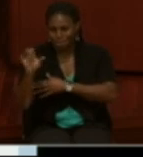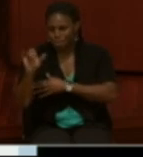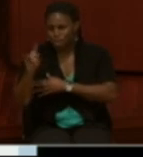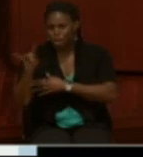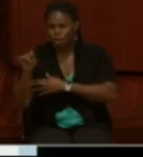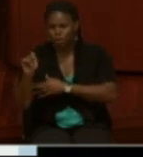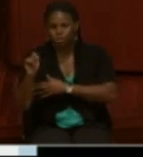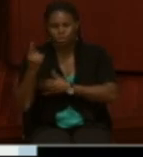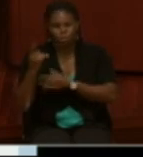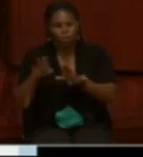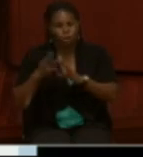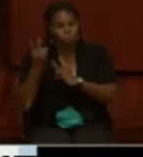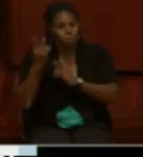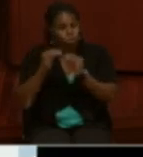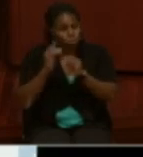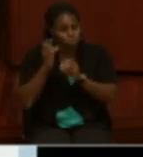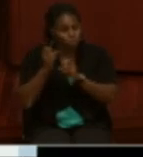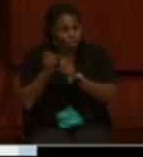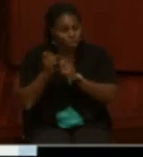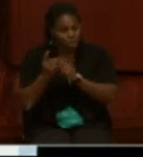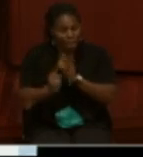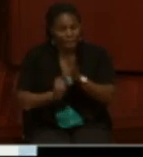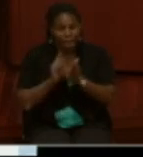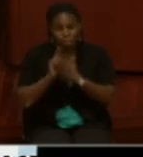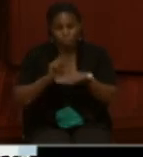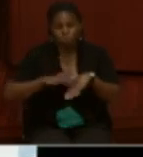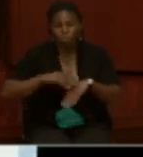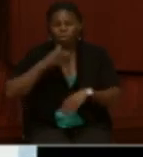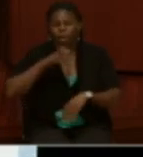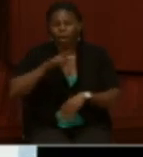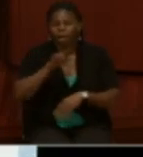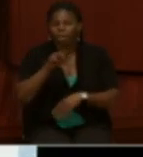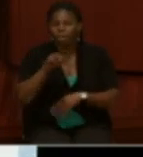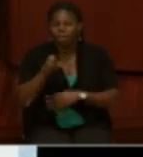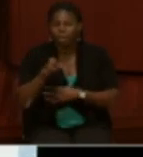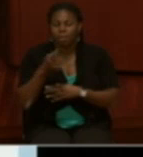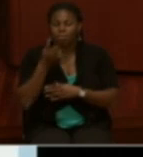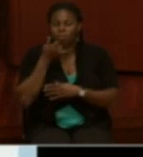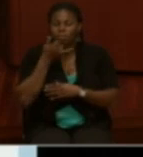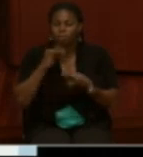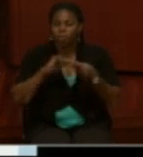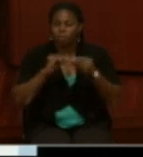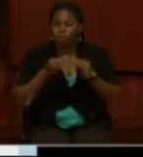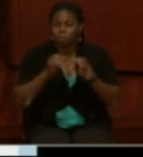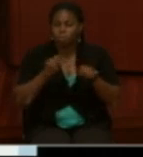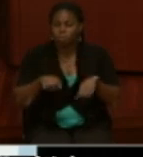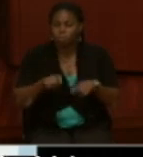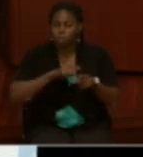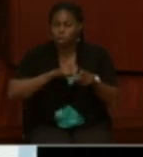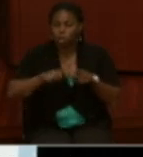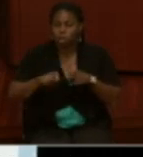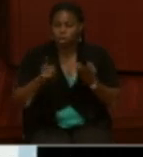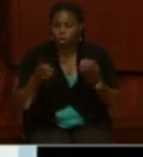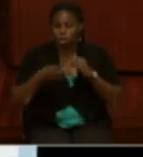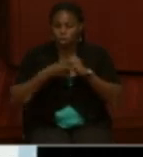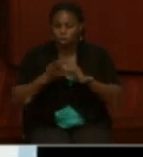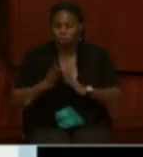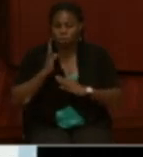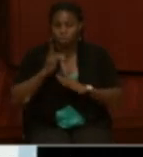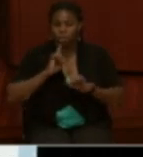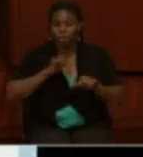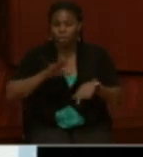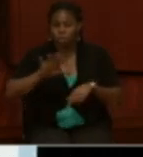open two more hours at our hotline. This is a phone line that you can call in where archivists will answer your